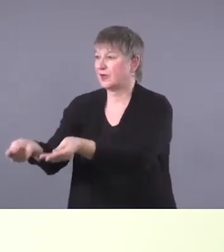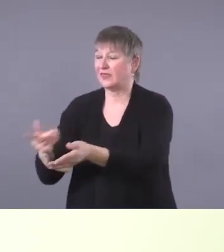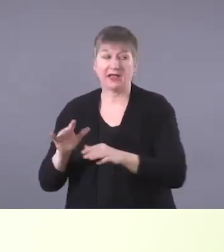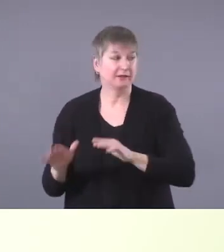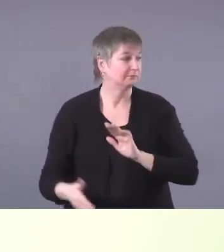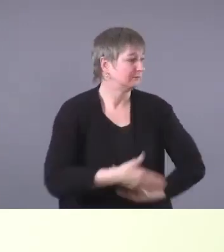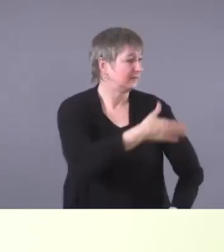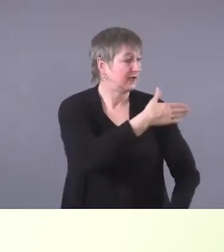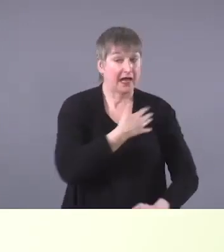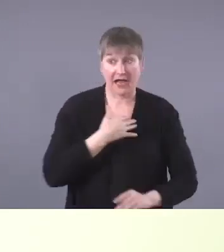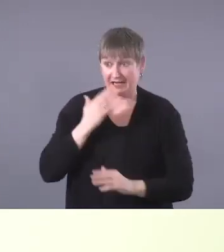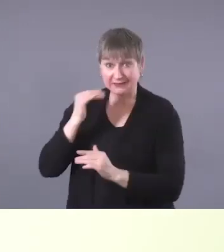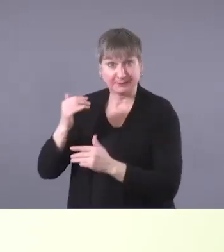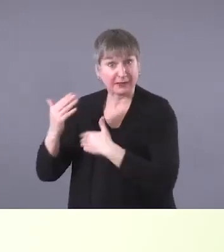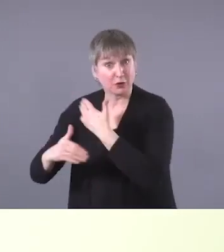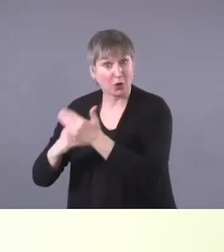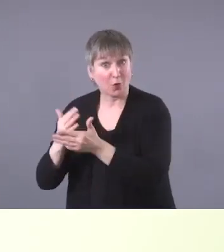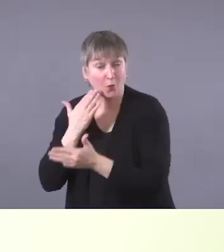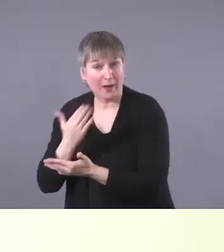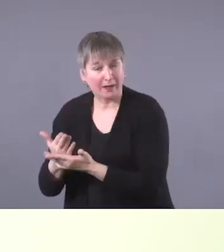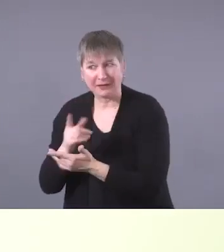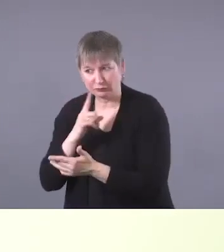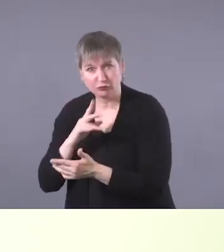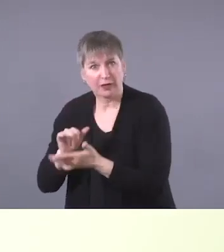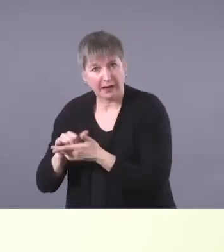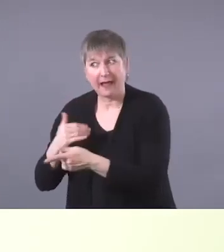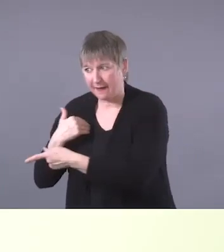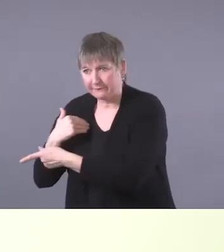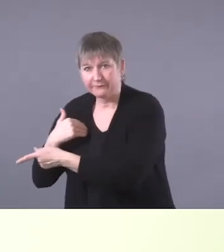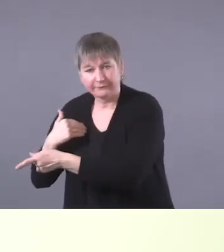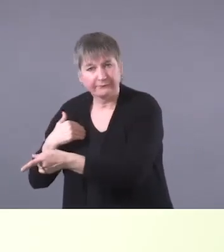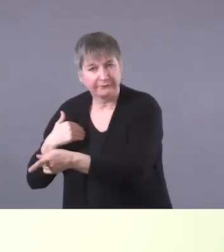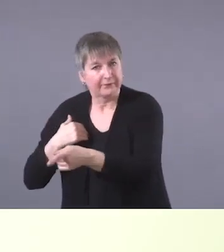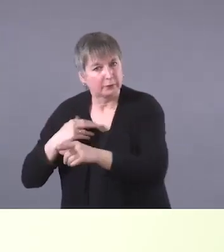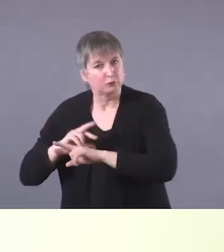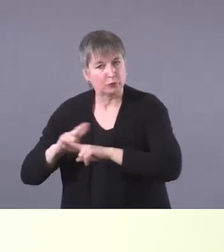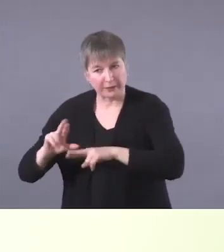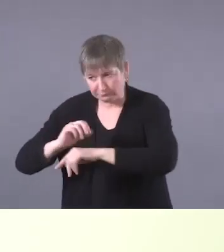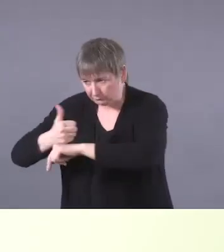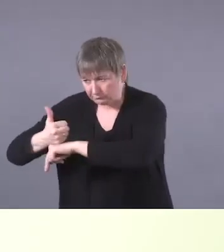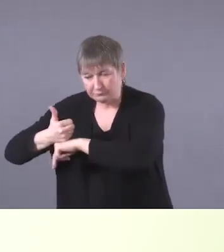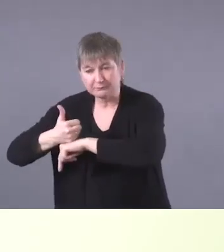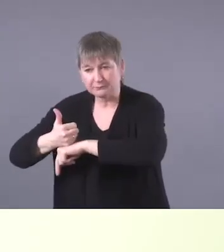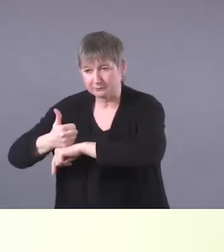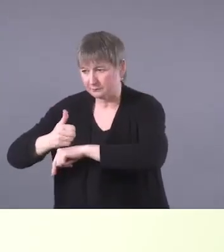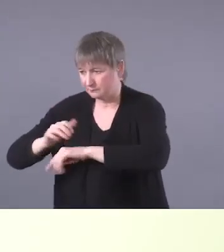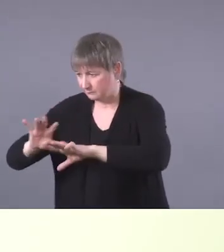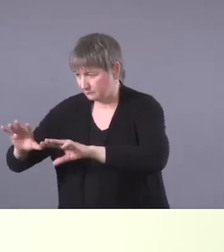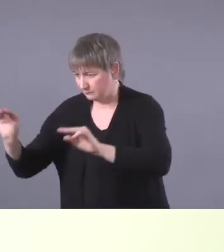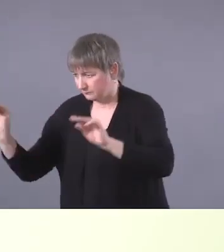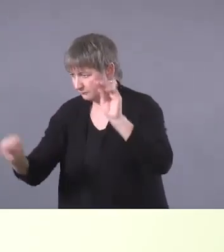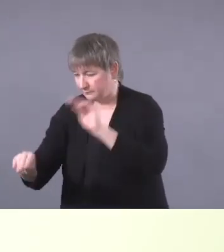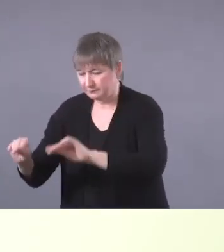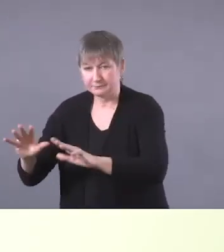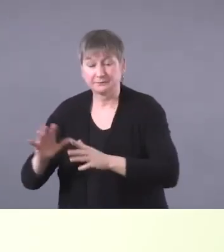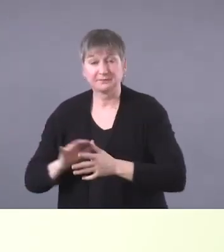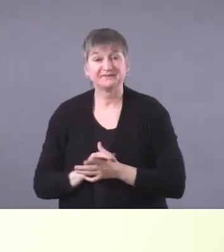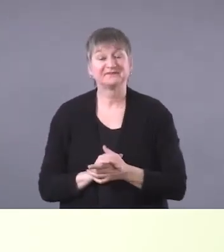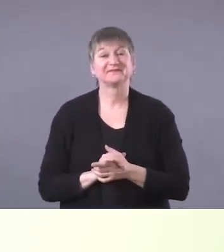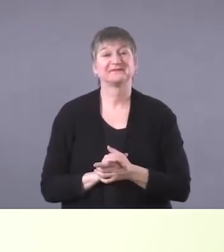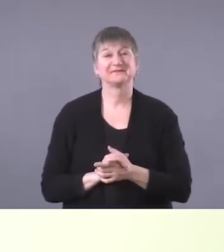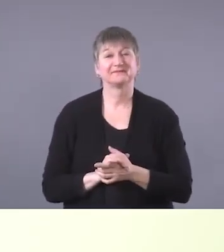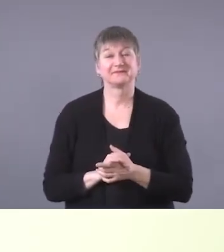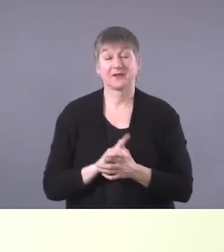just expect it to go well. Uh, we have to know that, that everything's in place to, to help it work. Um, one